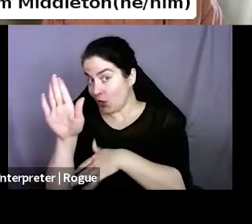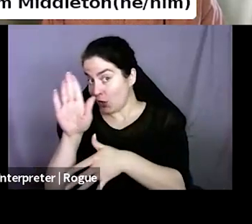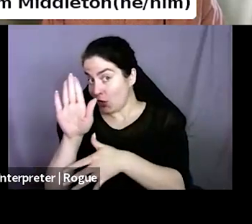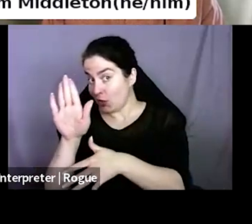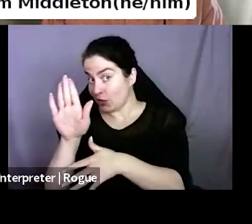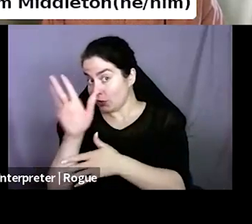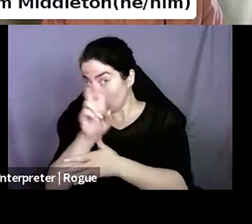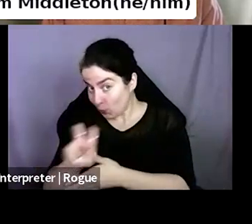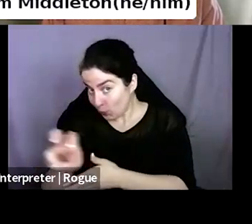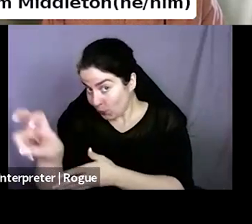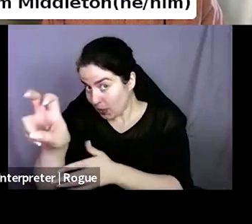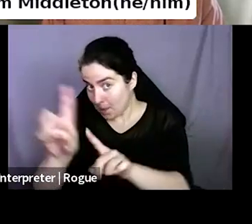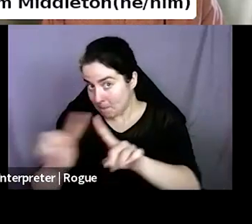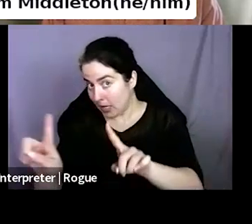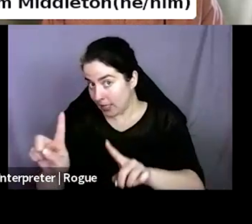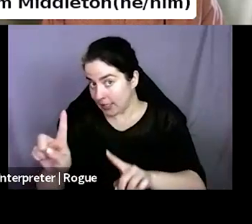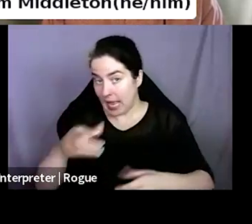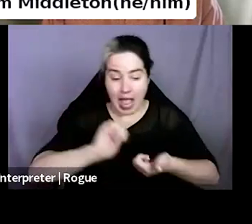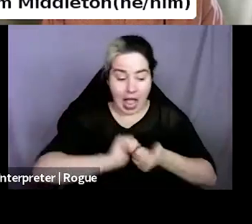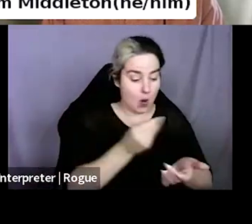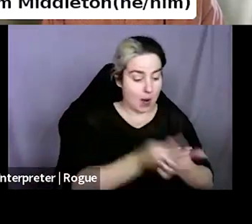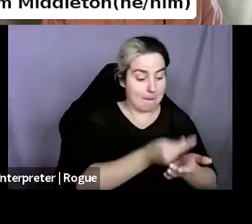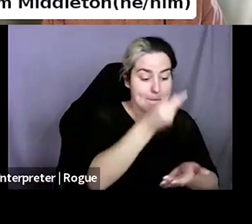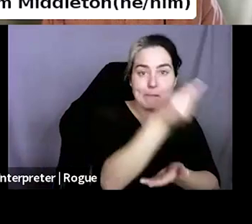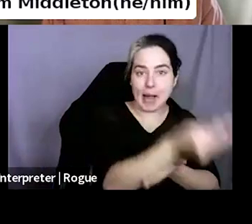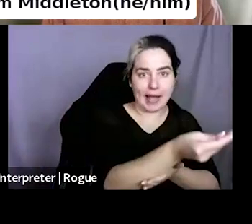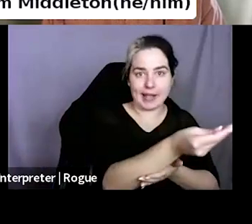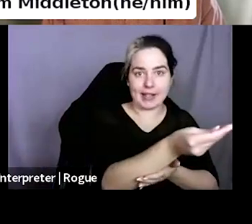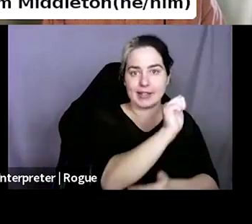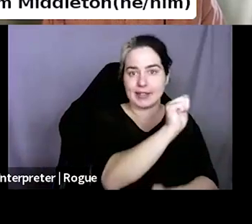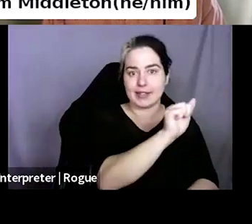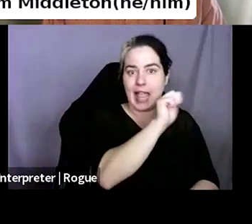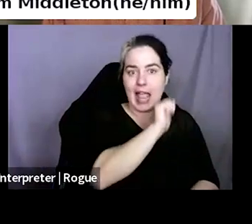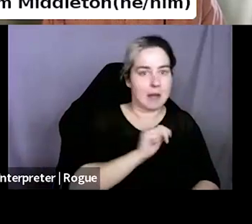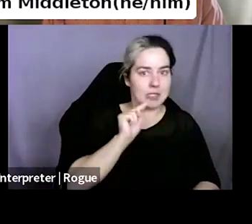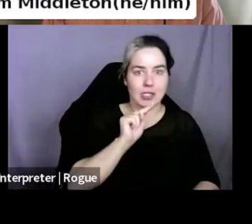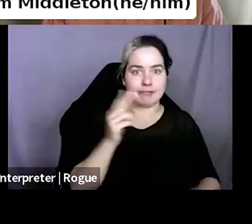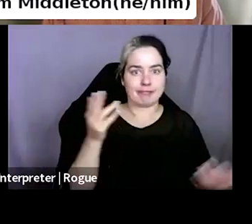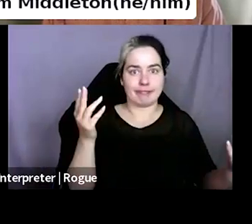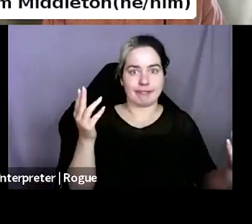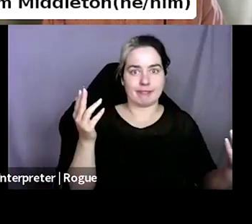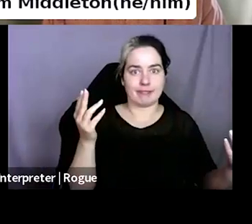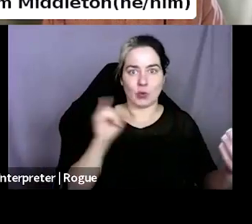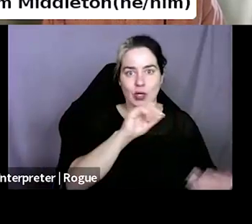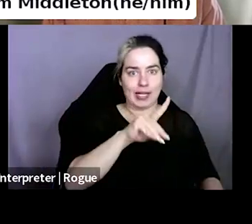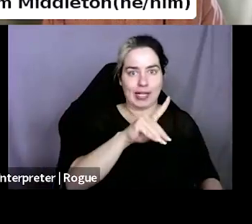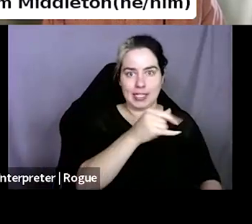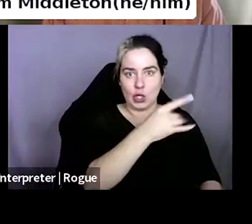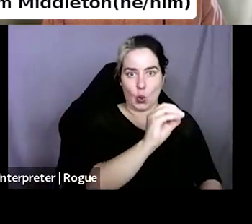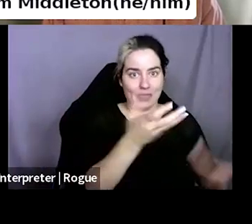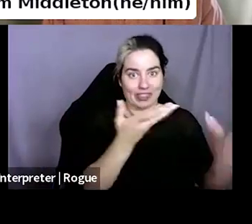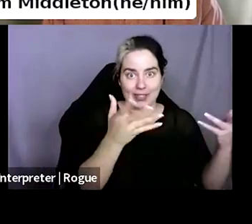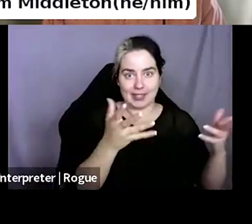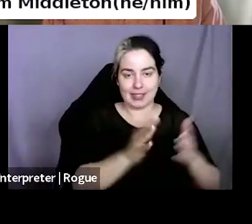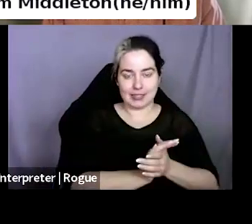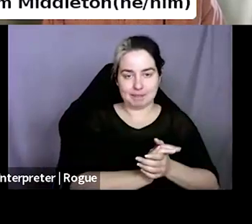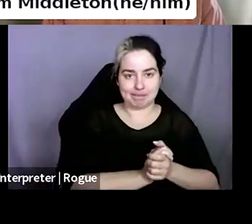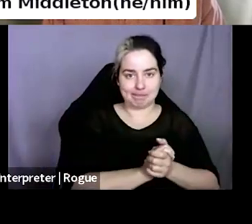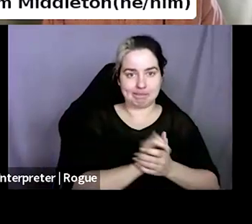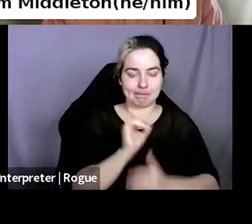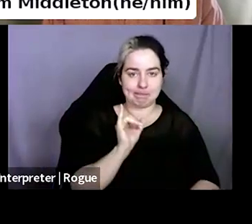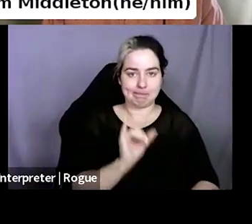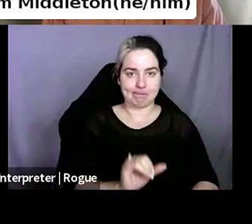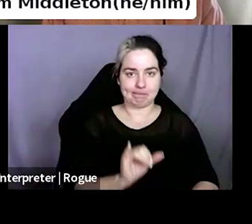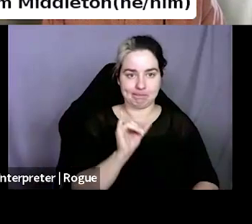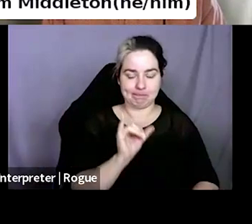us are featured. It's all Amazon and machines for Canada. And, um, part of that is that we don't have something